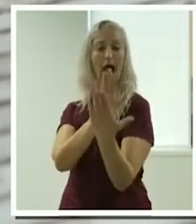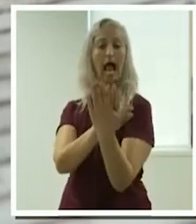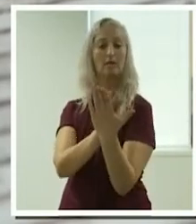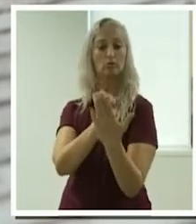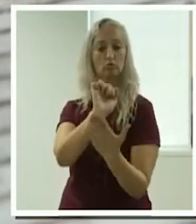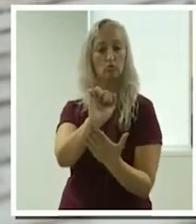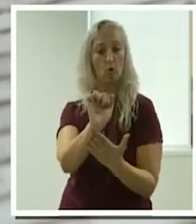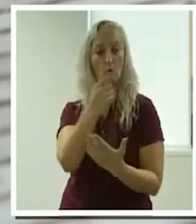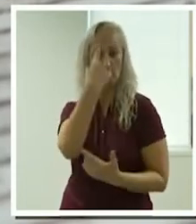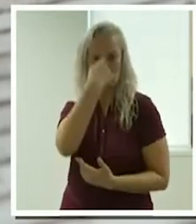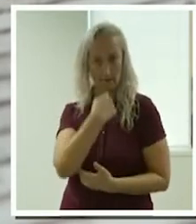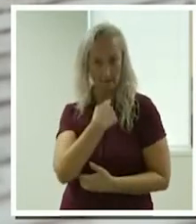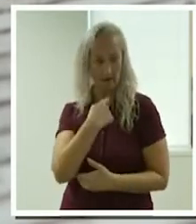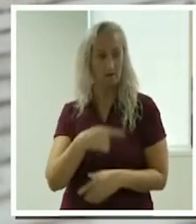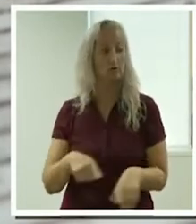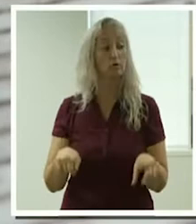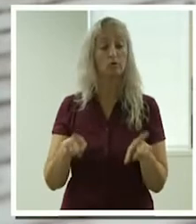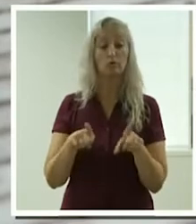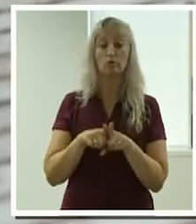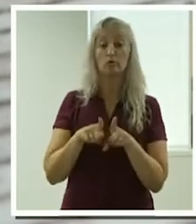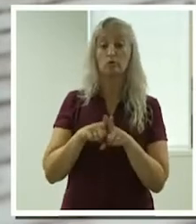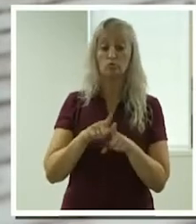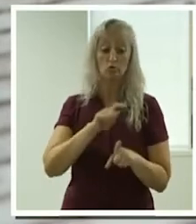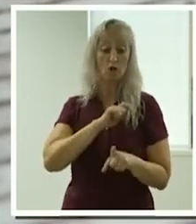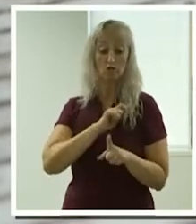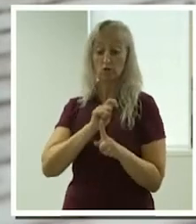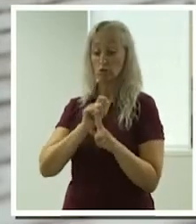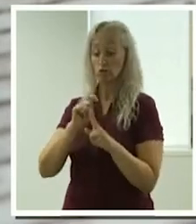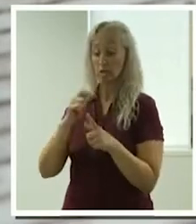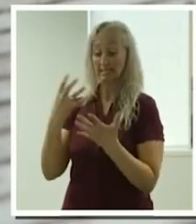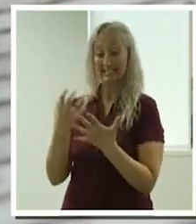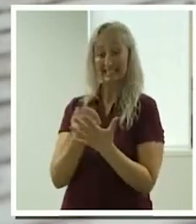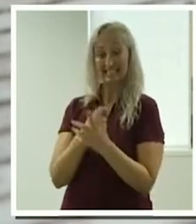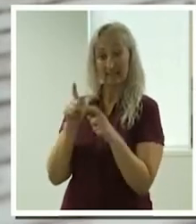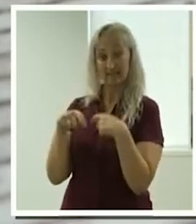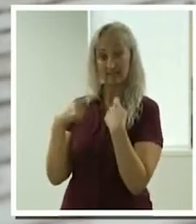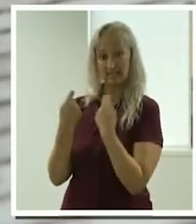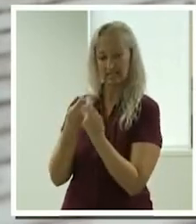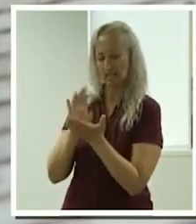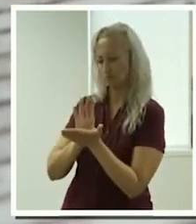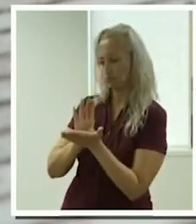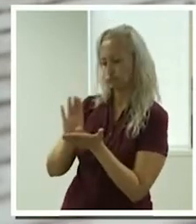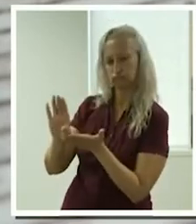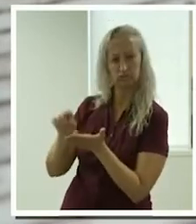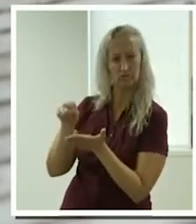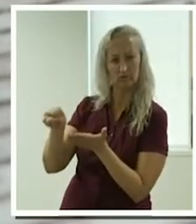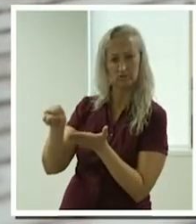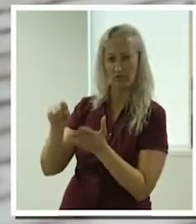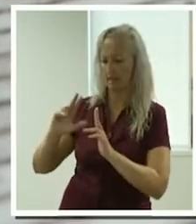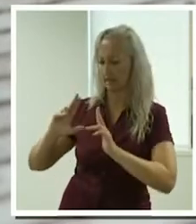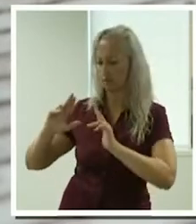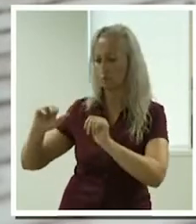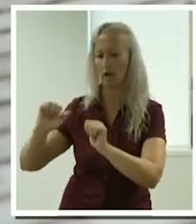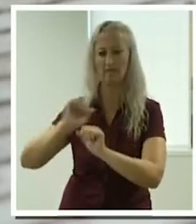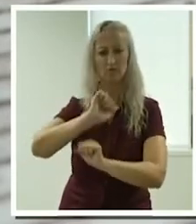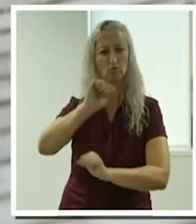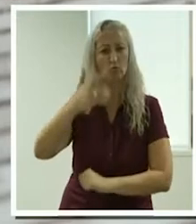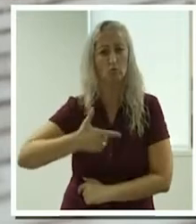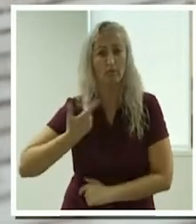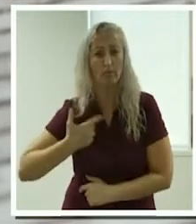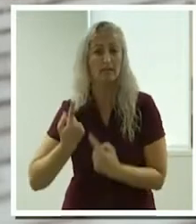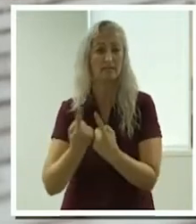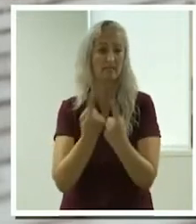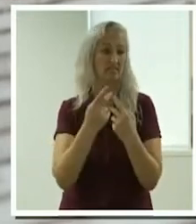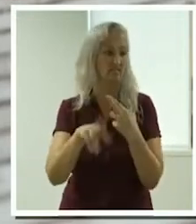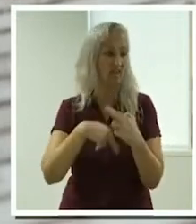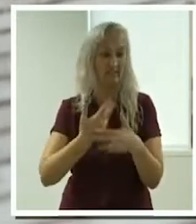We've also invested heavily in our trust and safety team and the processes to manage incidents and complaints so that we can respond quickly